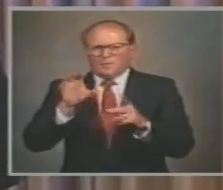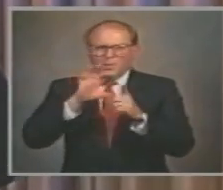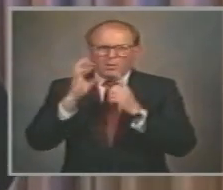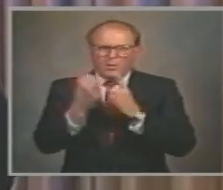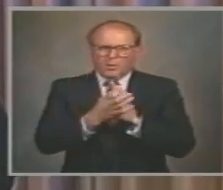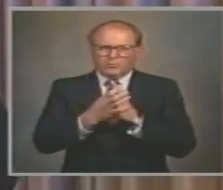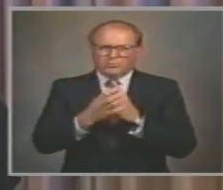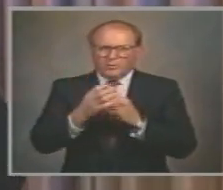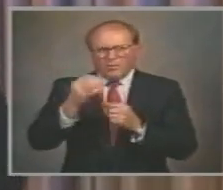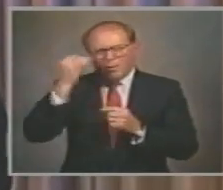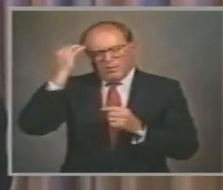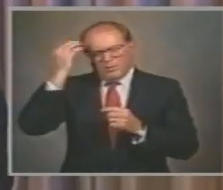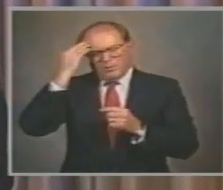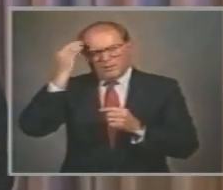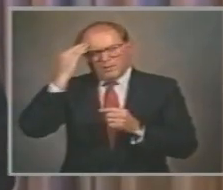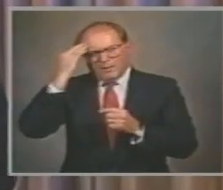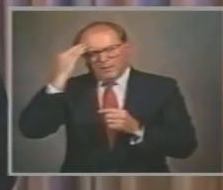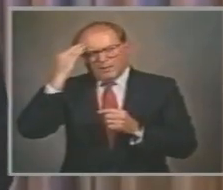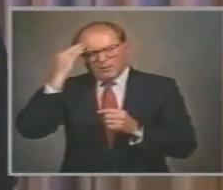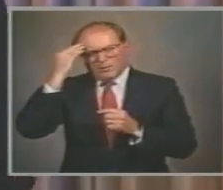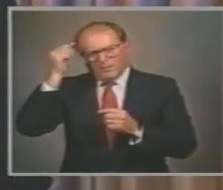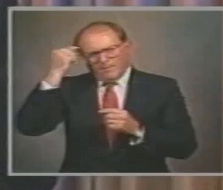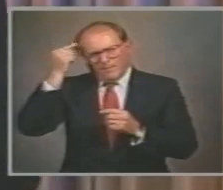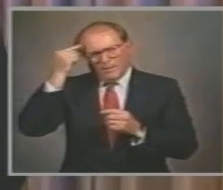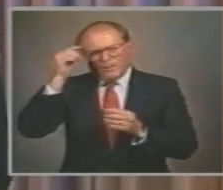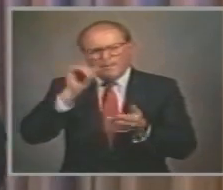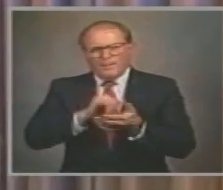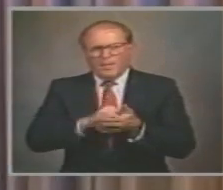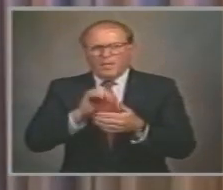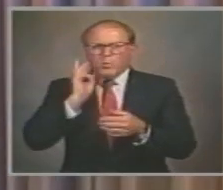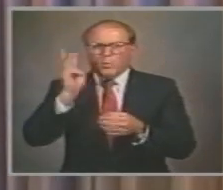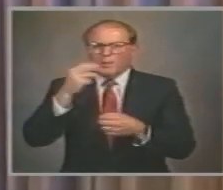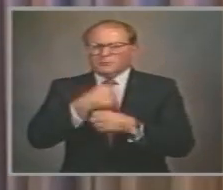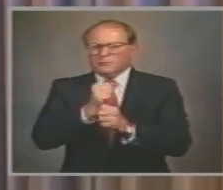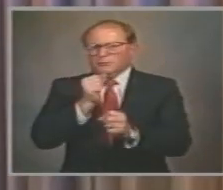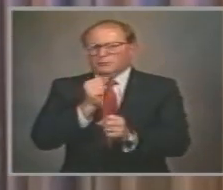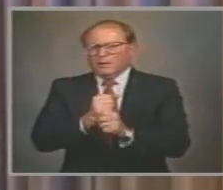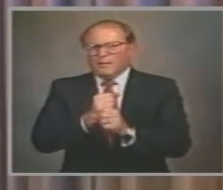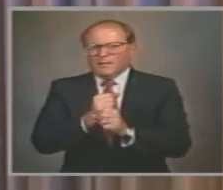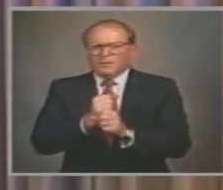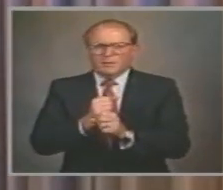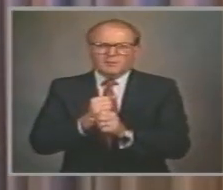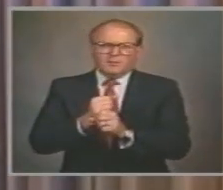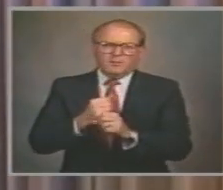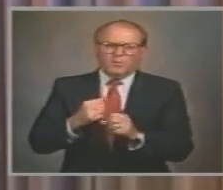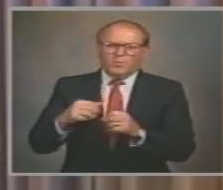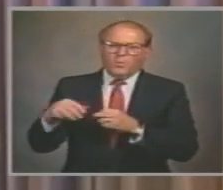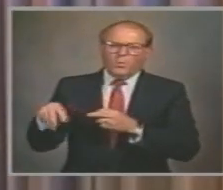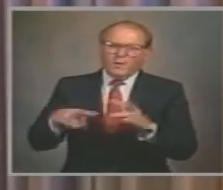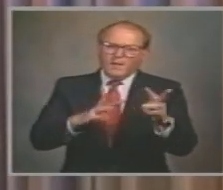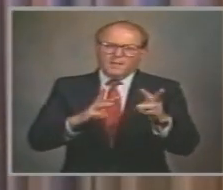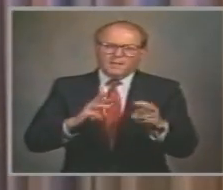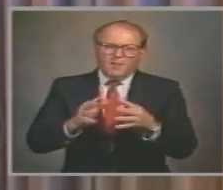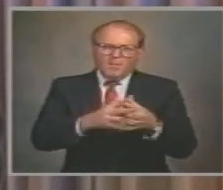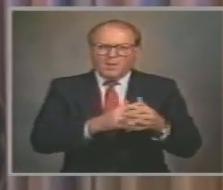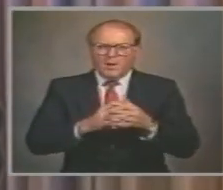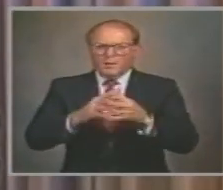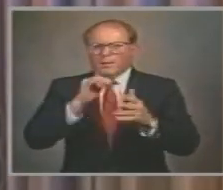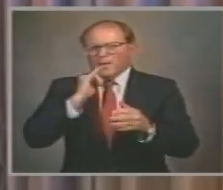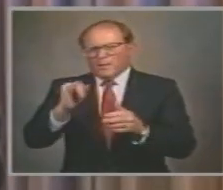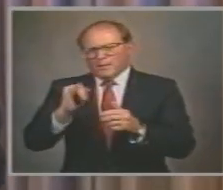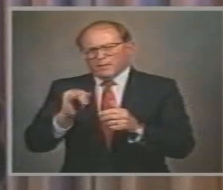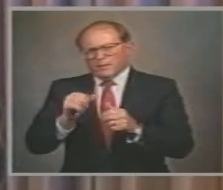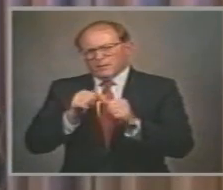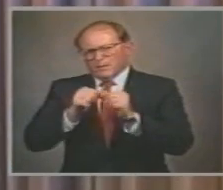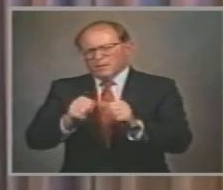Christ A Christian conscience If you will That will change The deplorable conditions That we discussed Earlier in this program Into